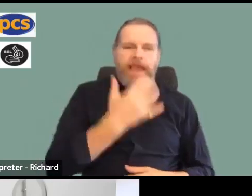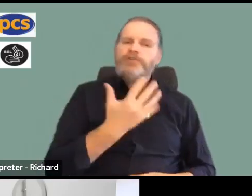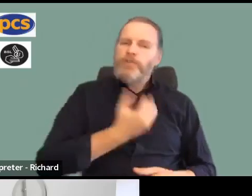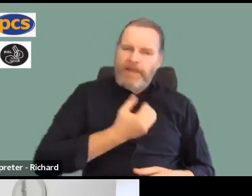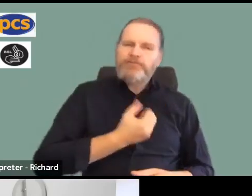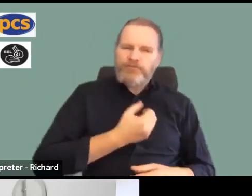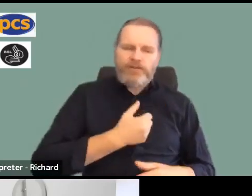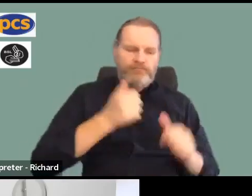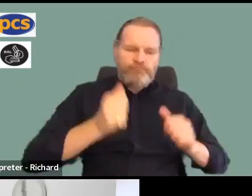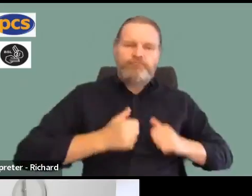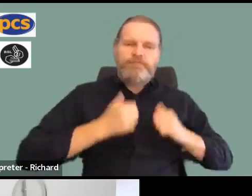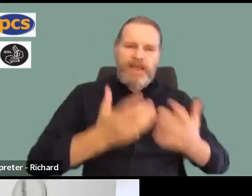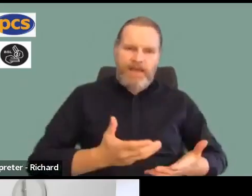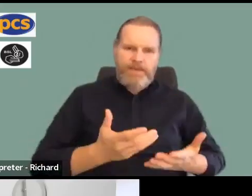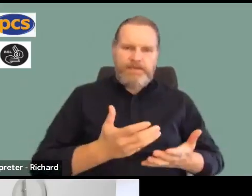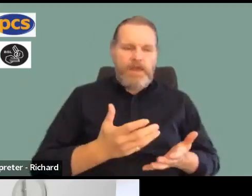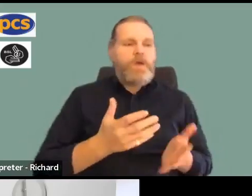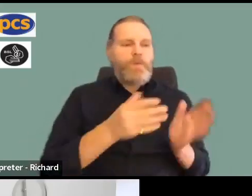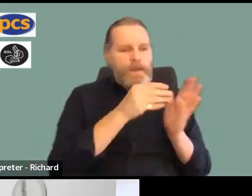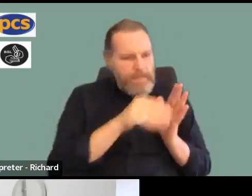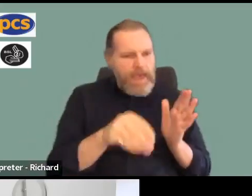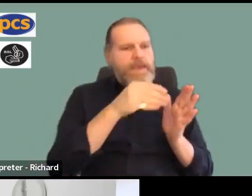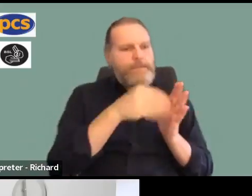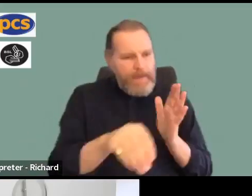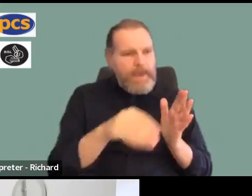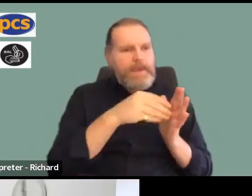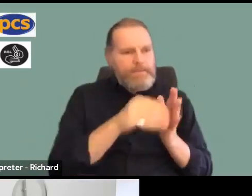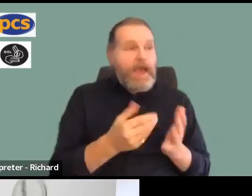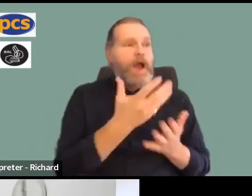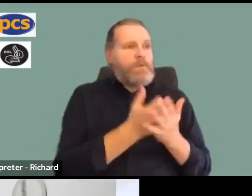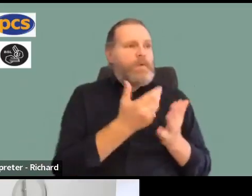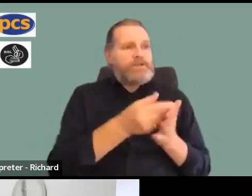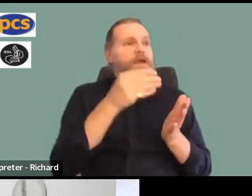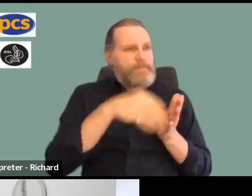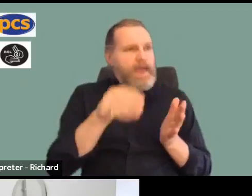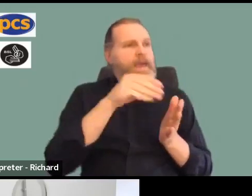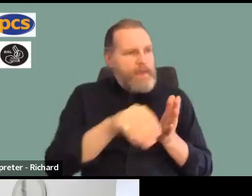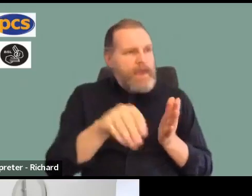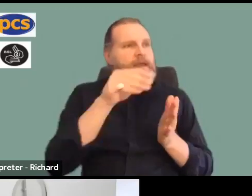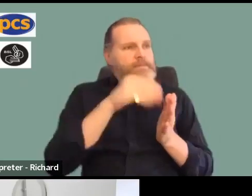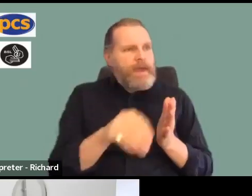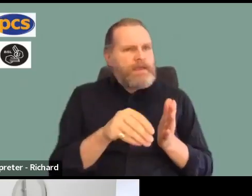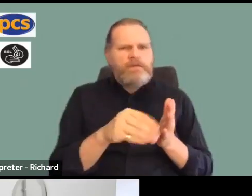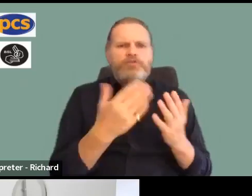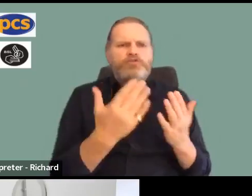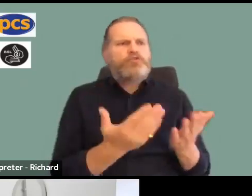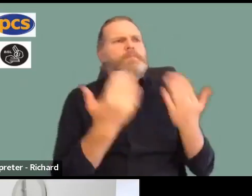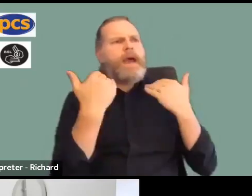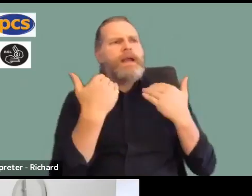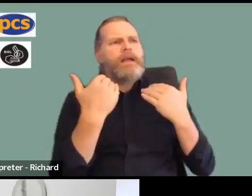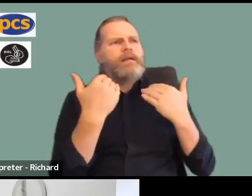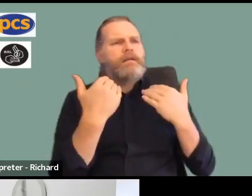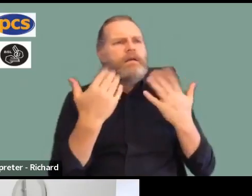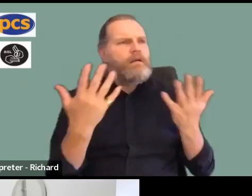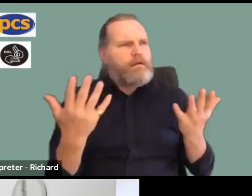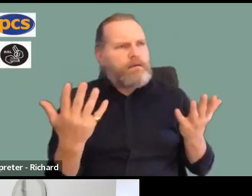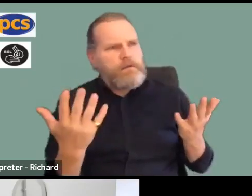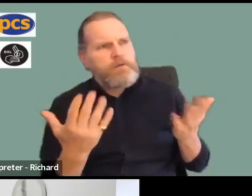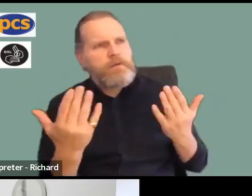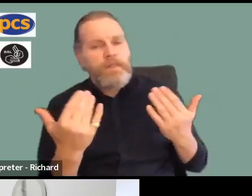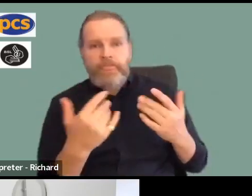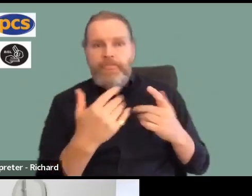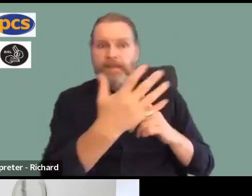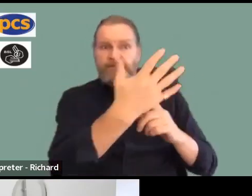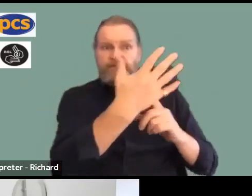scheme by 2 percent each month, they are not going to give that back. They're going to carry on making you pay 2 percent each month more than you should.